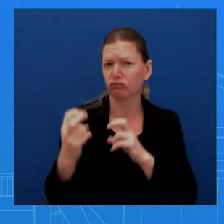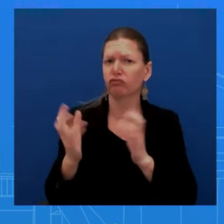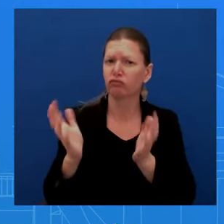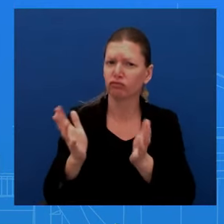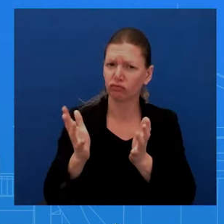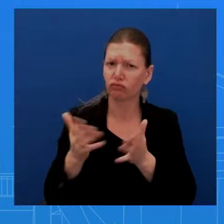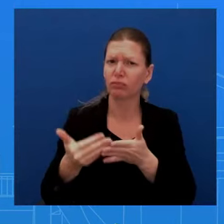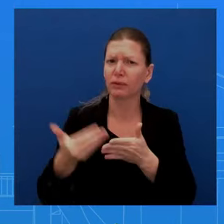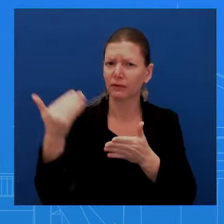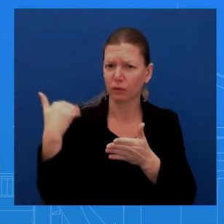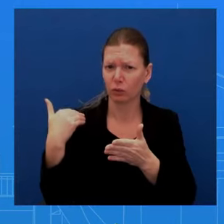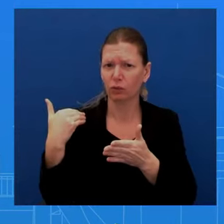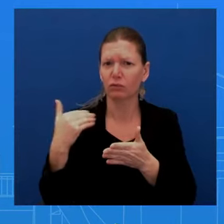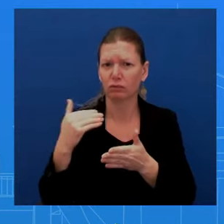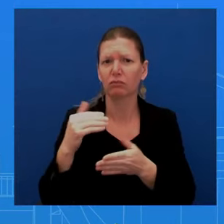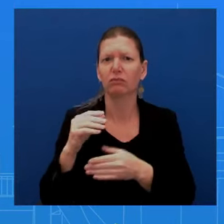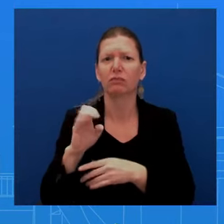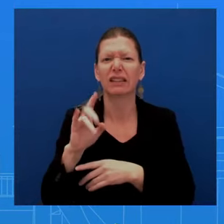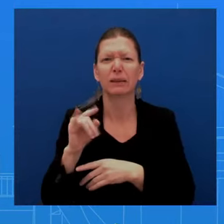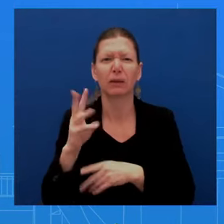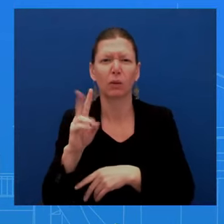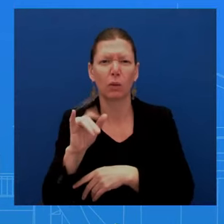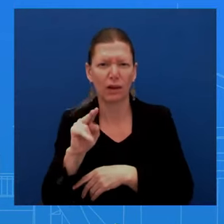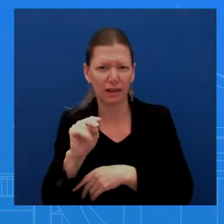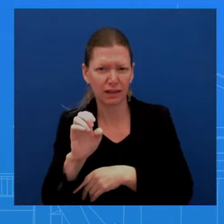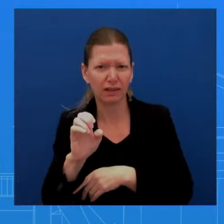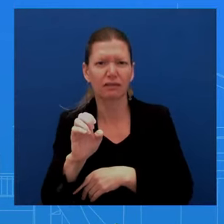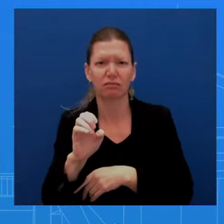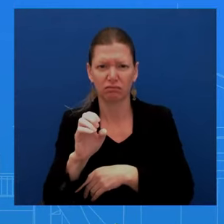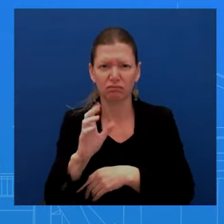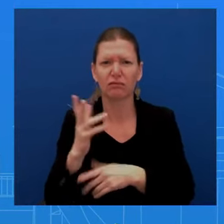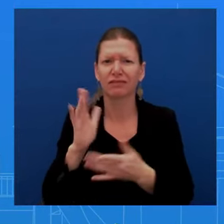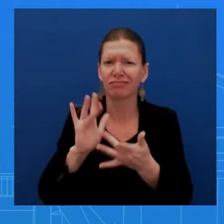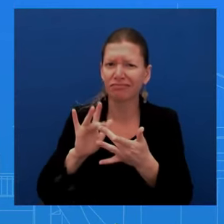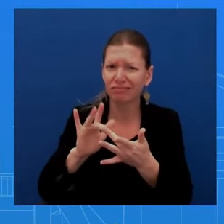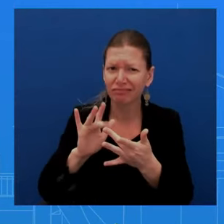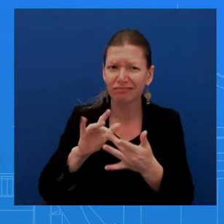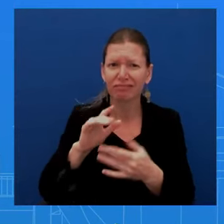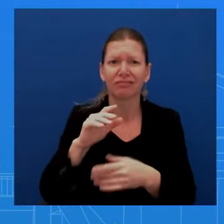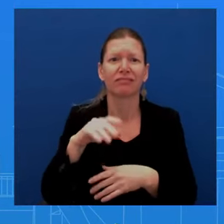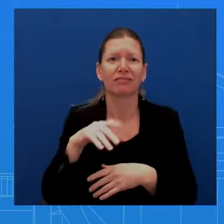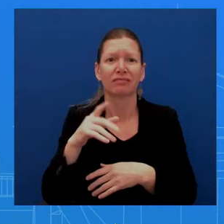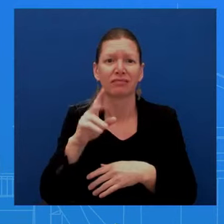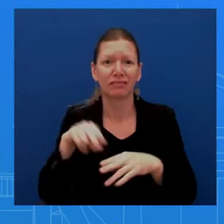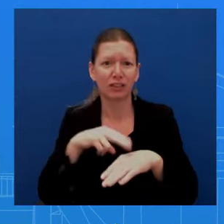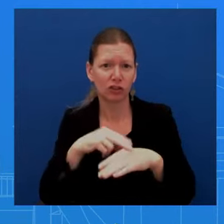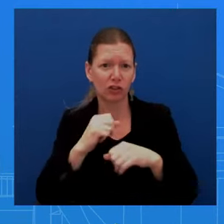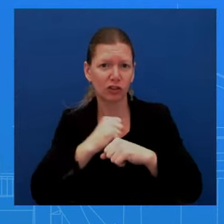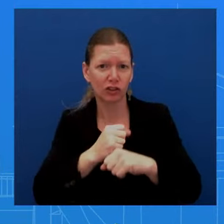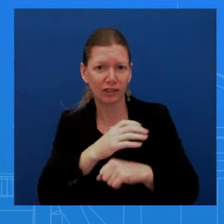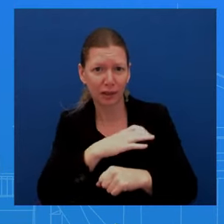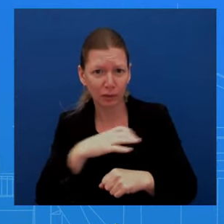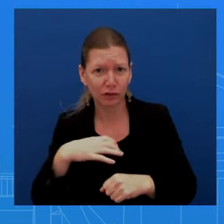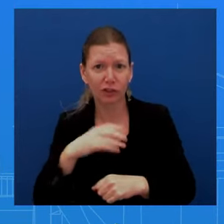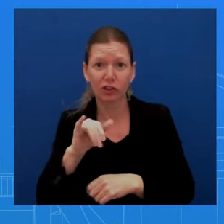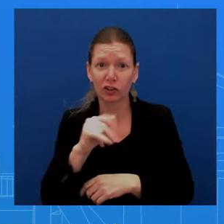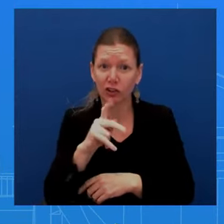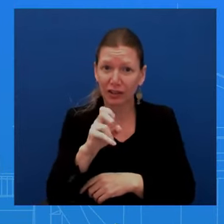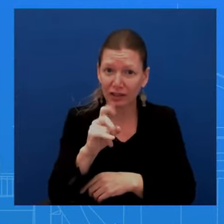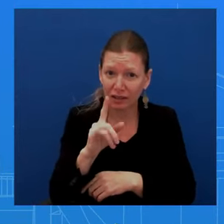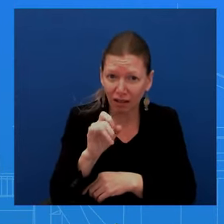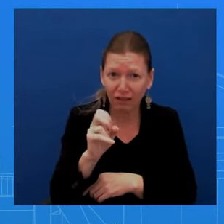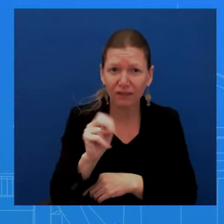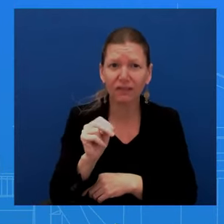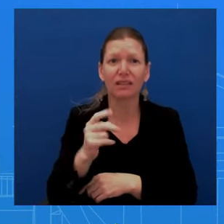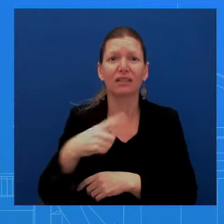also obviously, uh, folks at the Department of State. Uh, don't have any, uh, catalyst for this particular meeting. Uh, but the President obviously, uh,